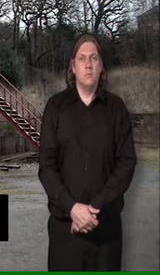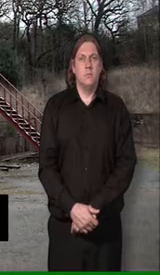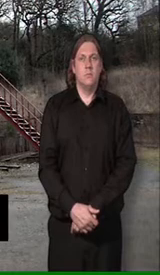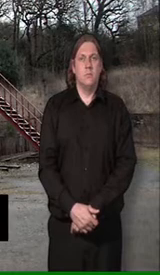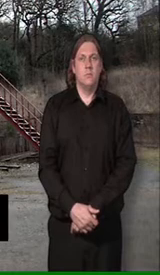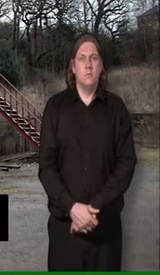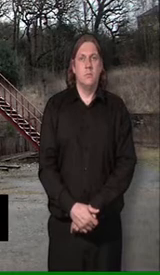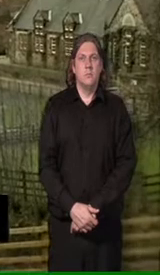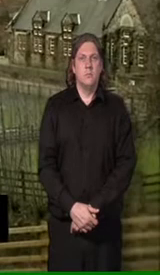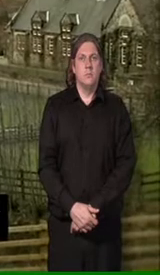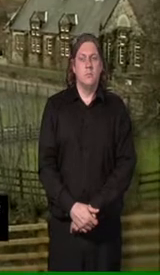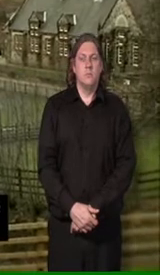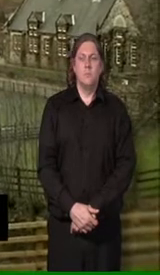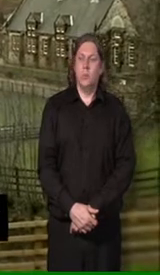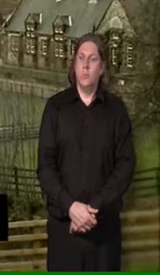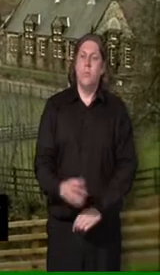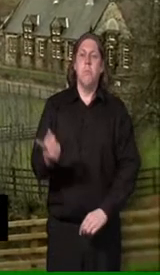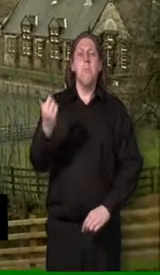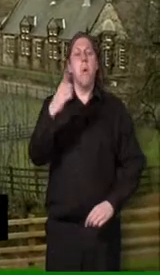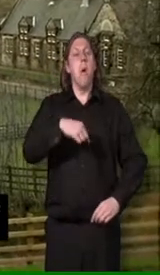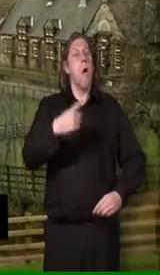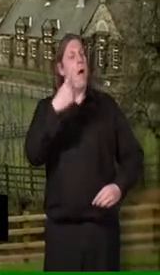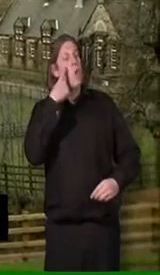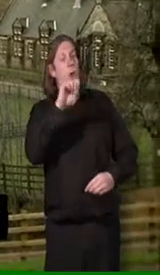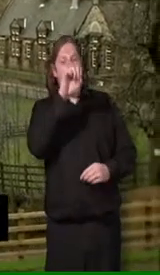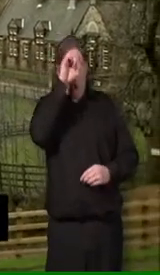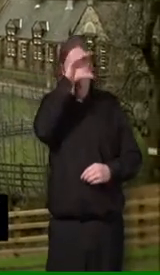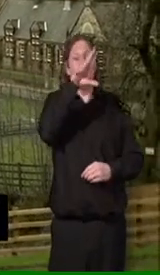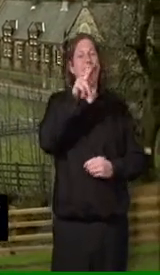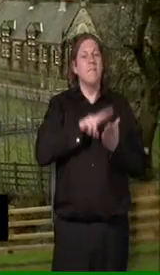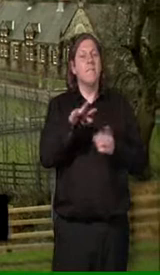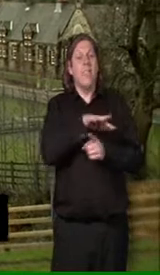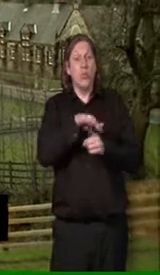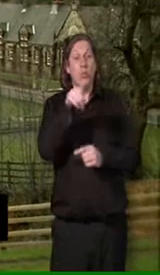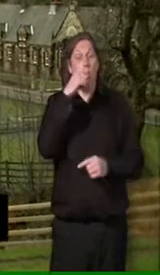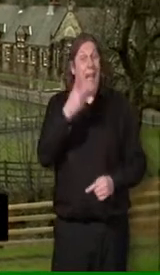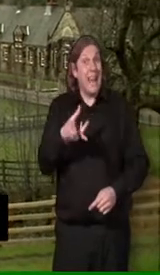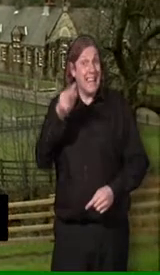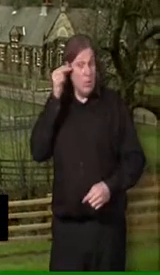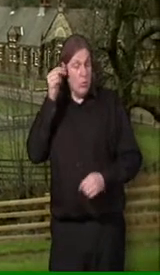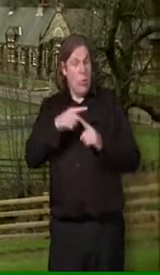Come and experience the colliery village where you can hear, see and smell a time gone by.